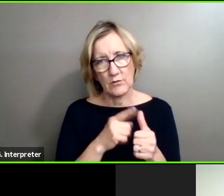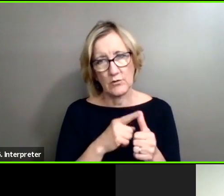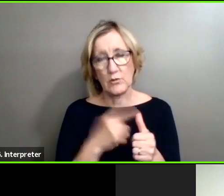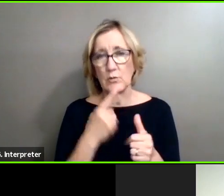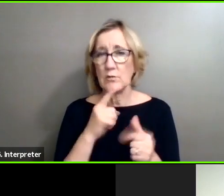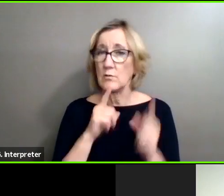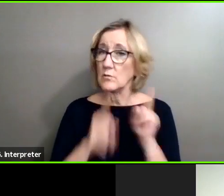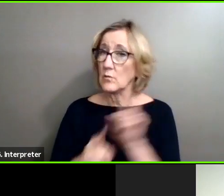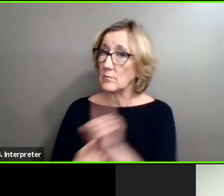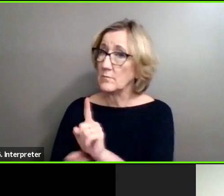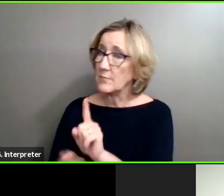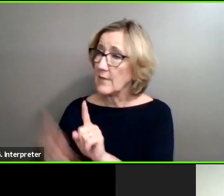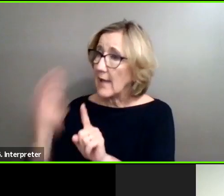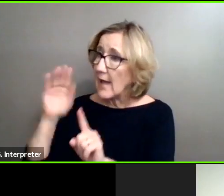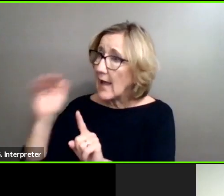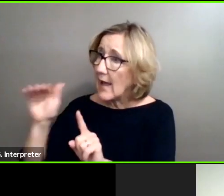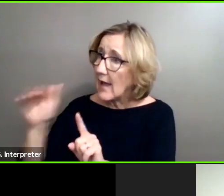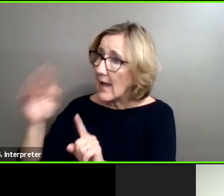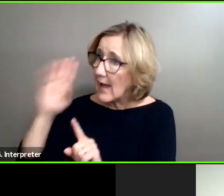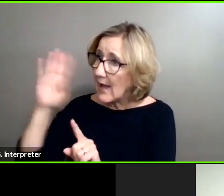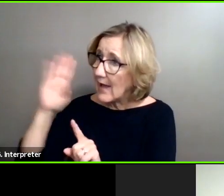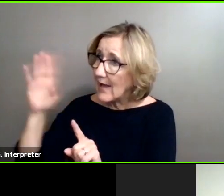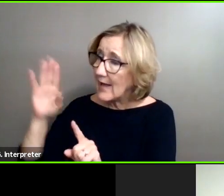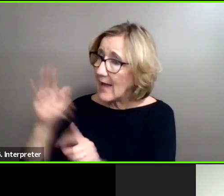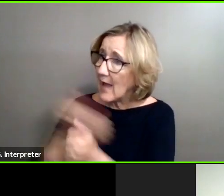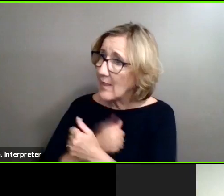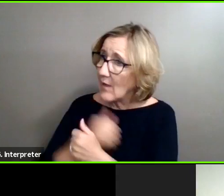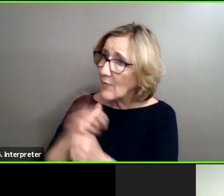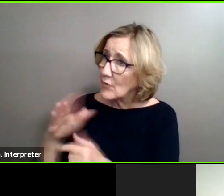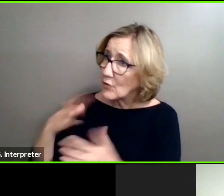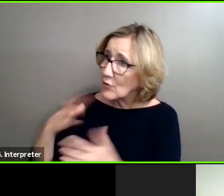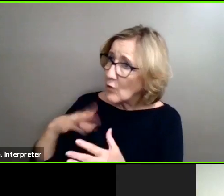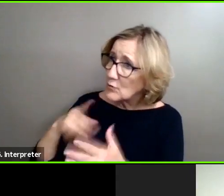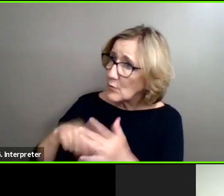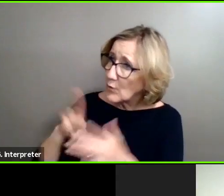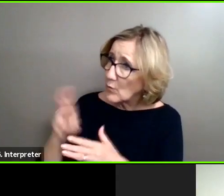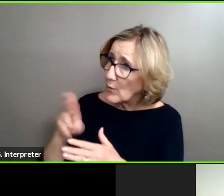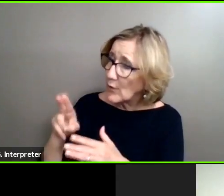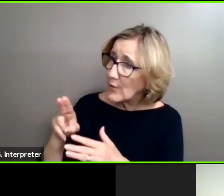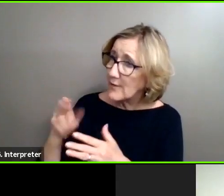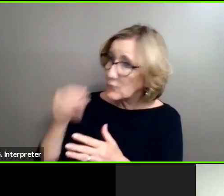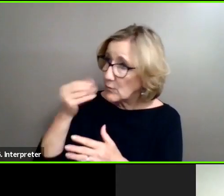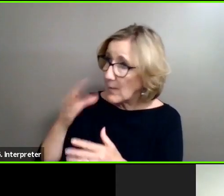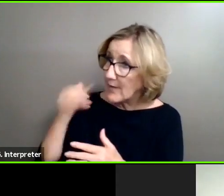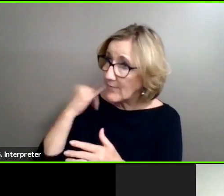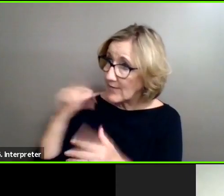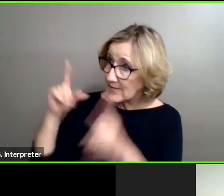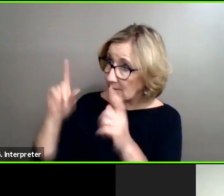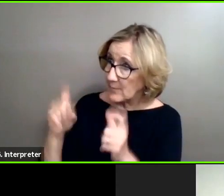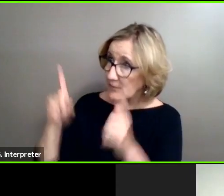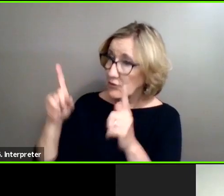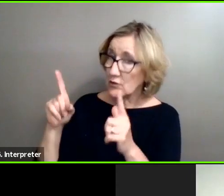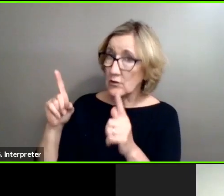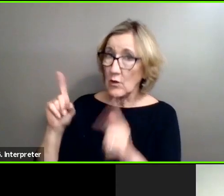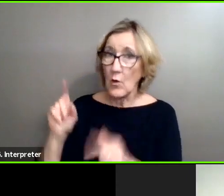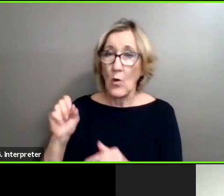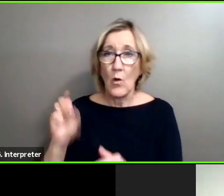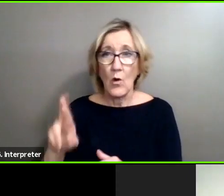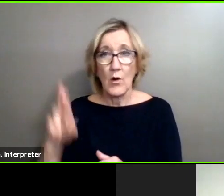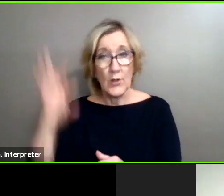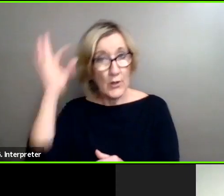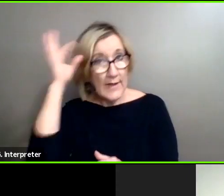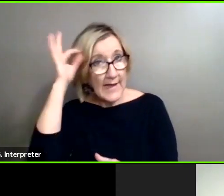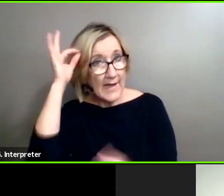hey, you know, I really love what you're wearing. Do you mind if I take a photo of you? Or I really love how your hair kind of compliments